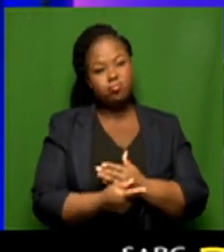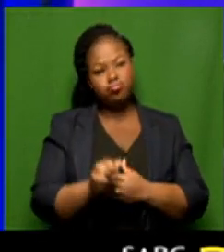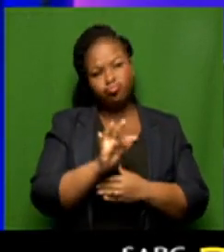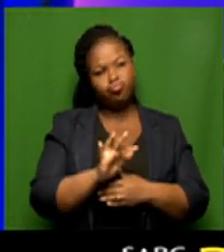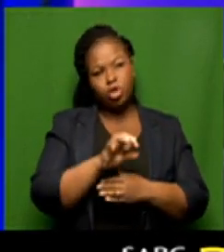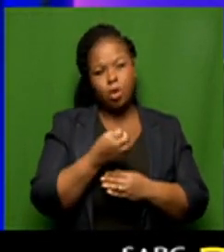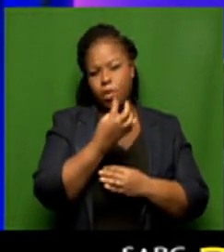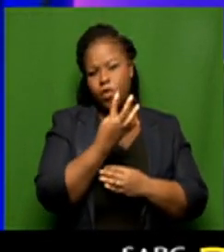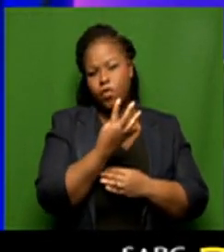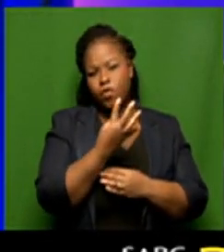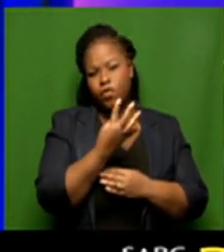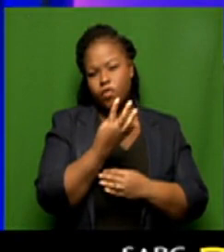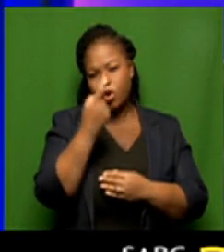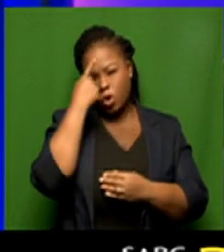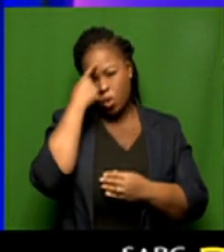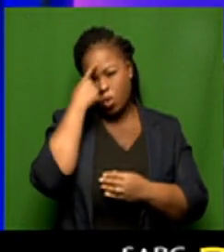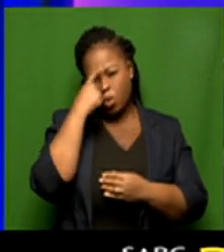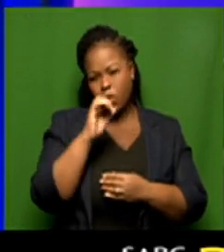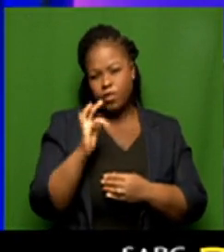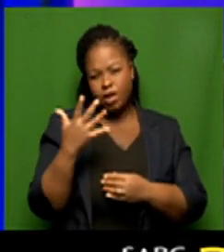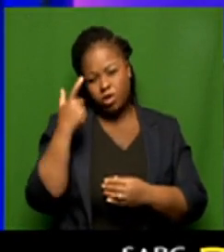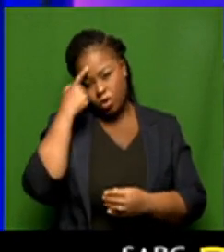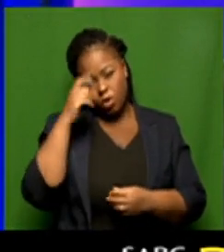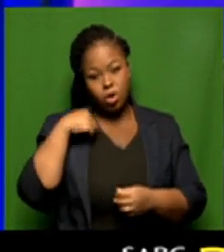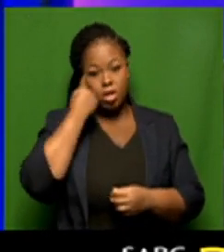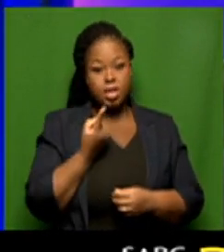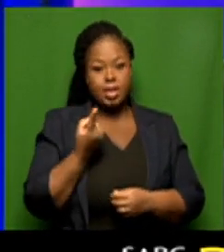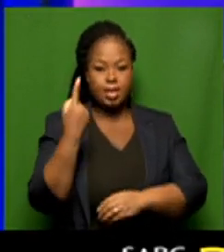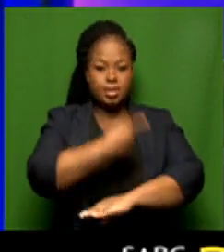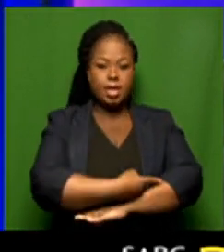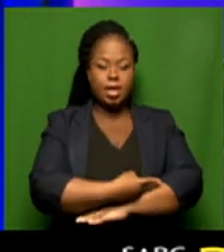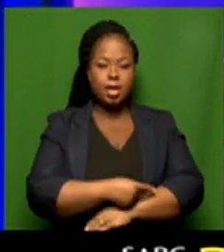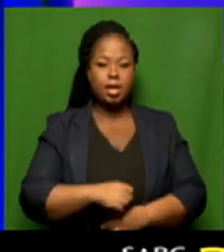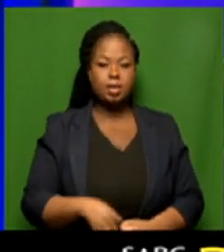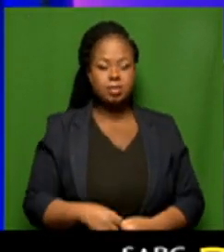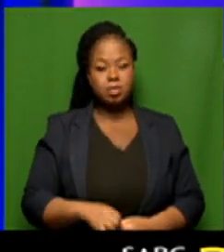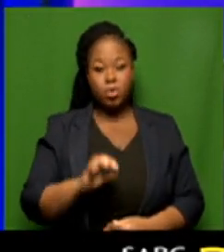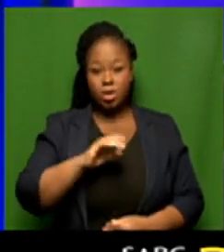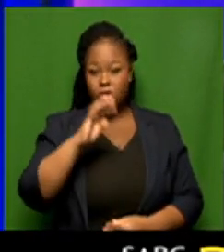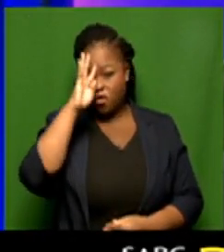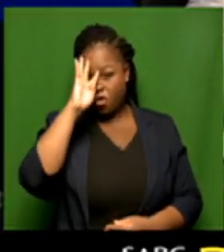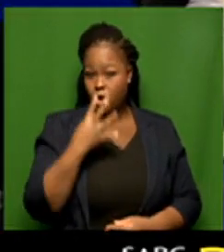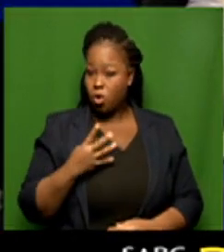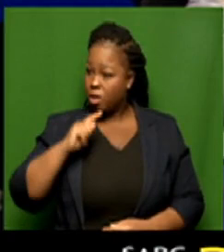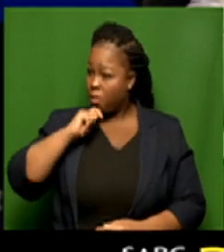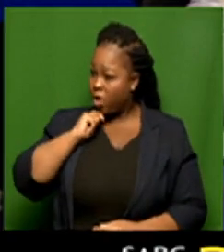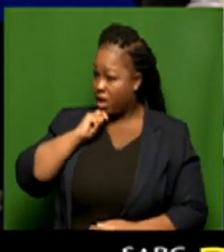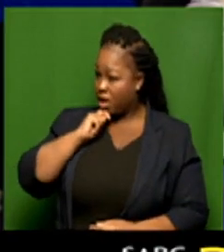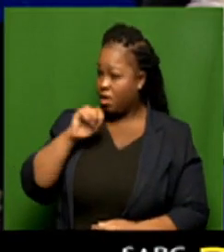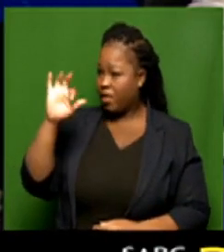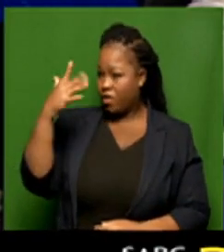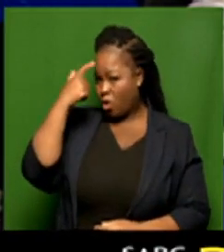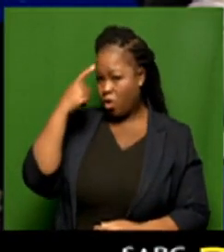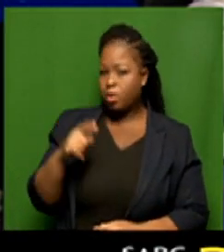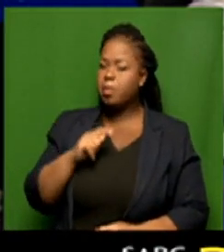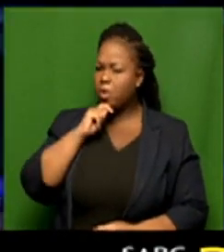4 or 5 o'clock the next day after the elections. 4 or 5'clock in the morning? In the morning, in